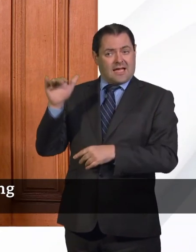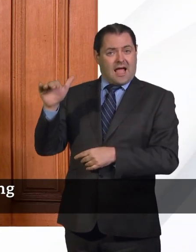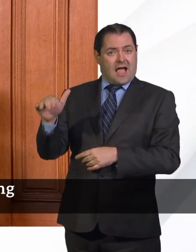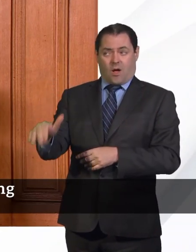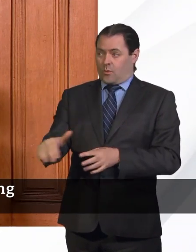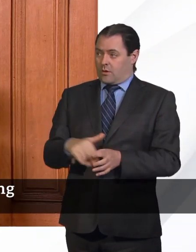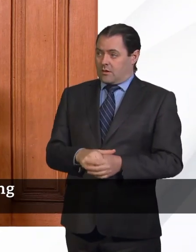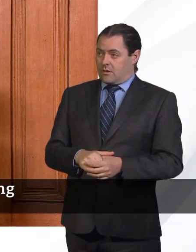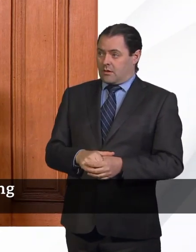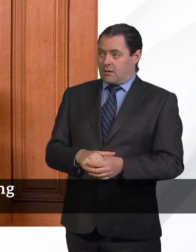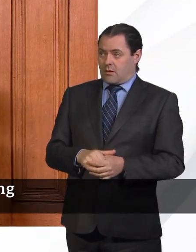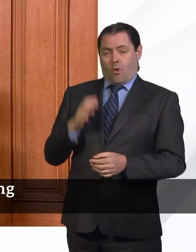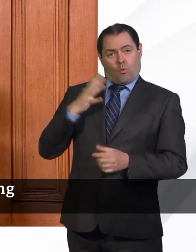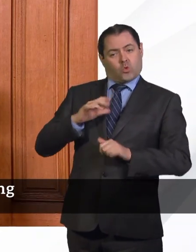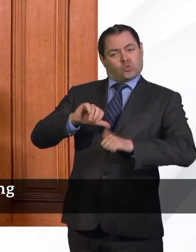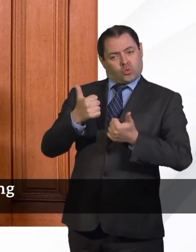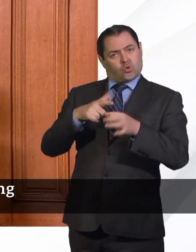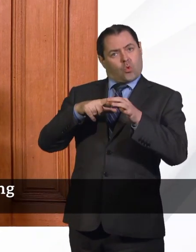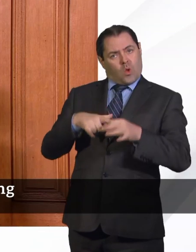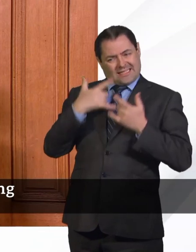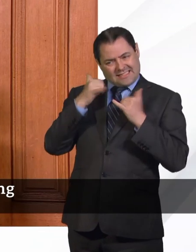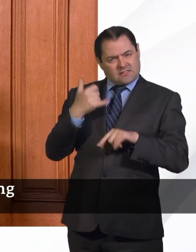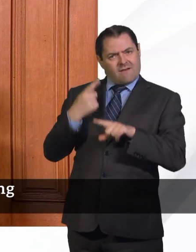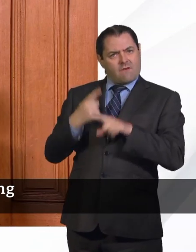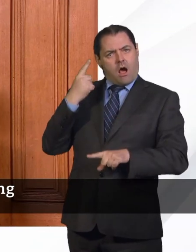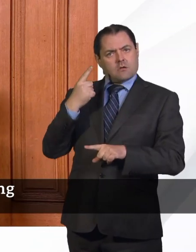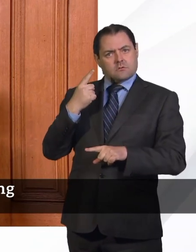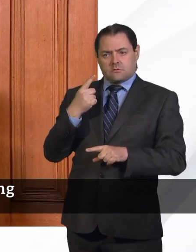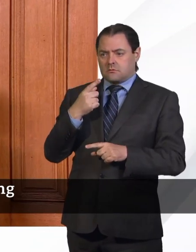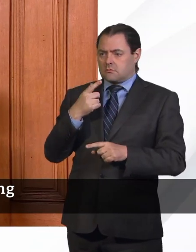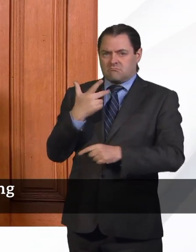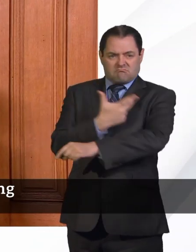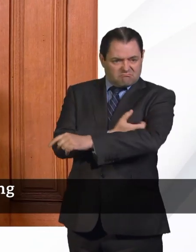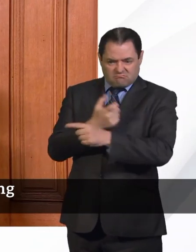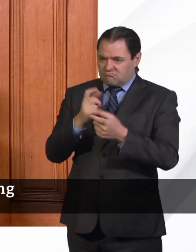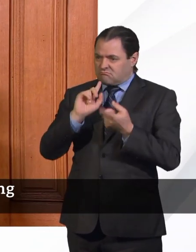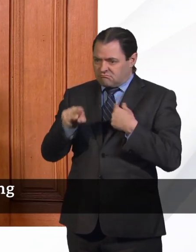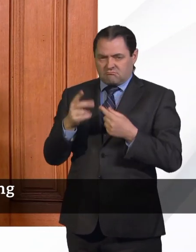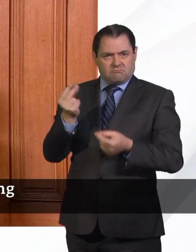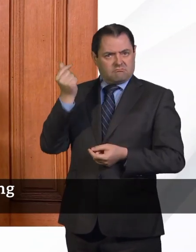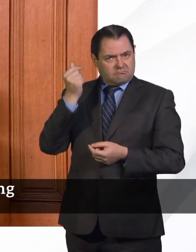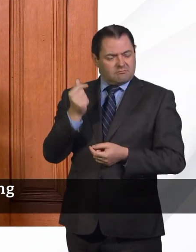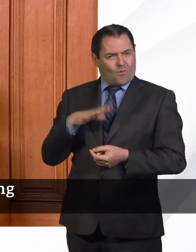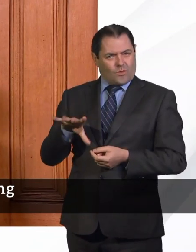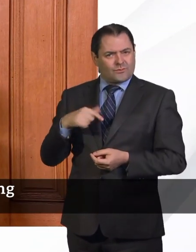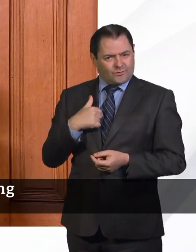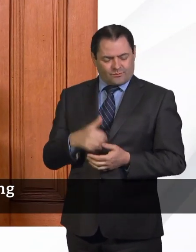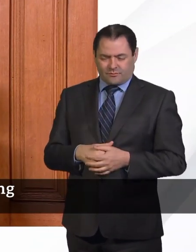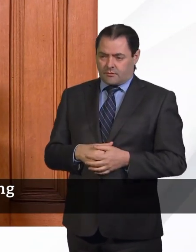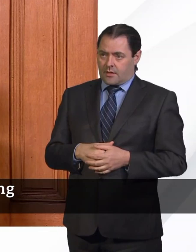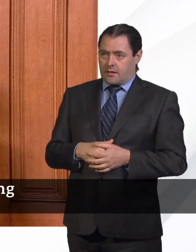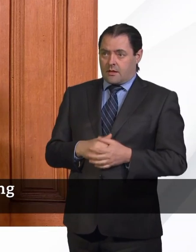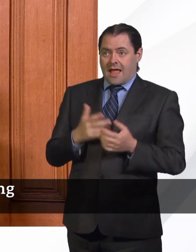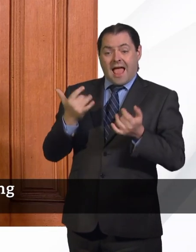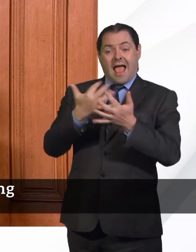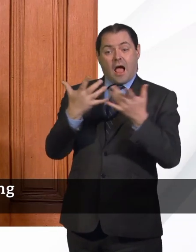keen to do is to have really high-quality testing that's delivered quickly and very available. So actually, just